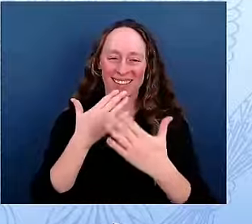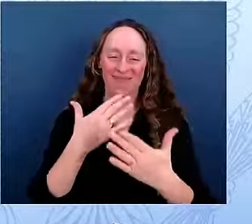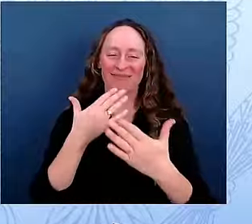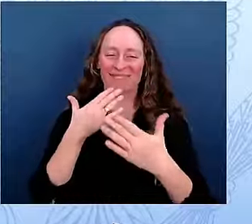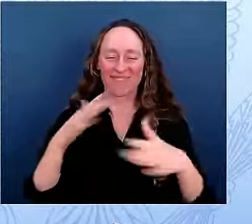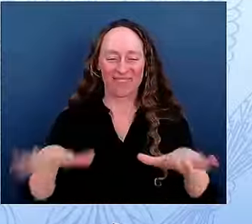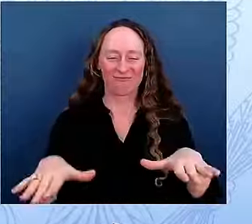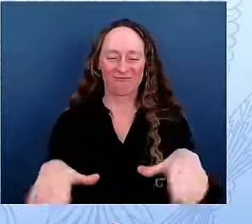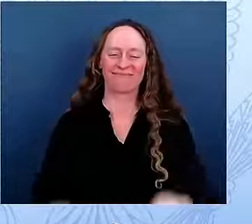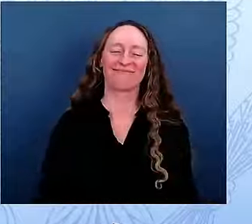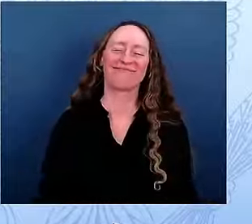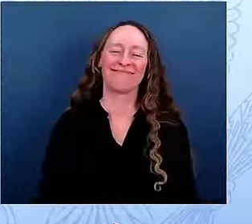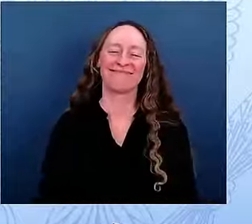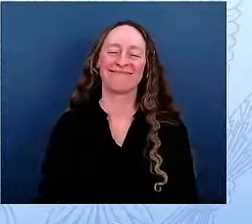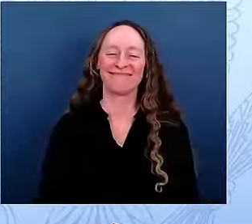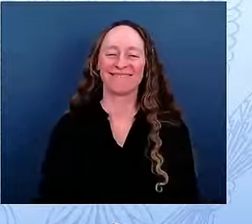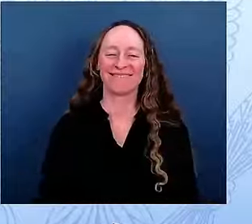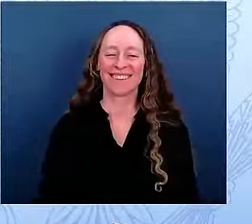Yeah, come on in.